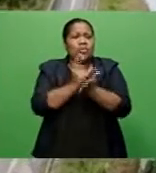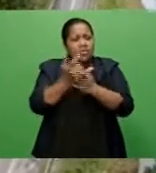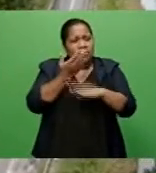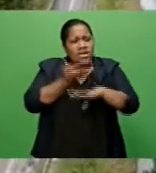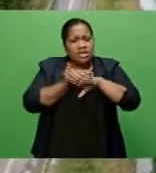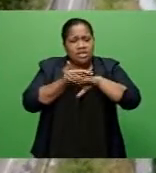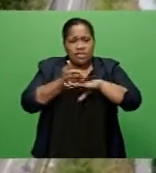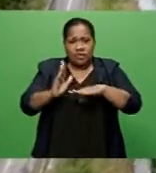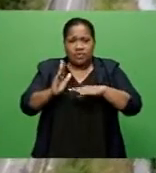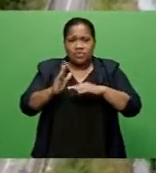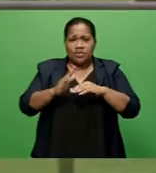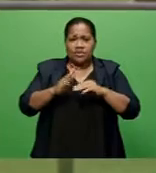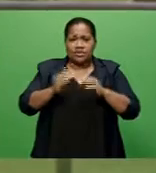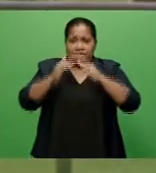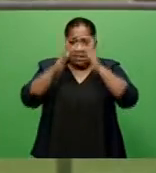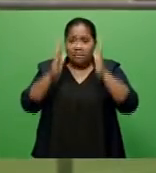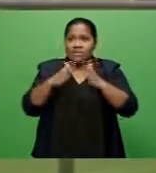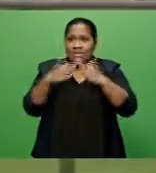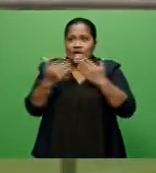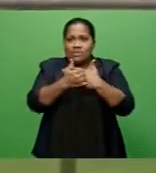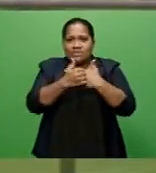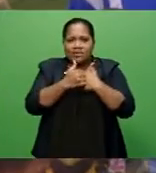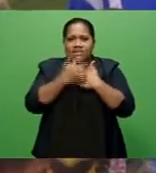safely located at high elevations.